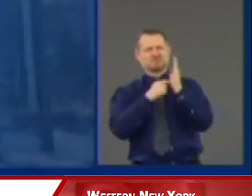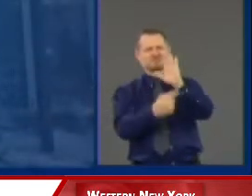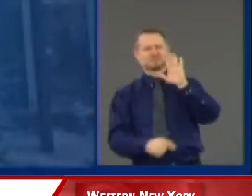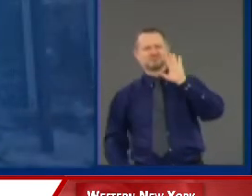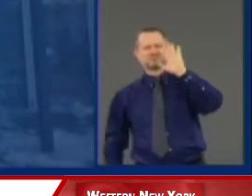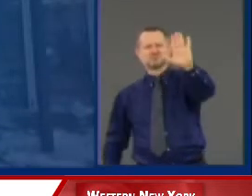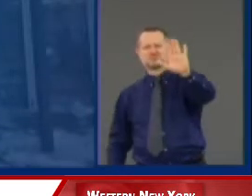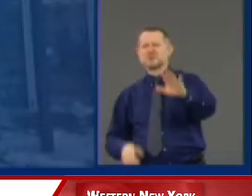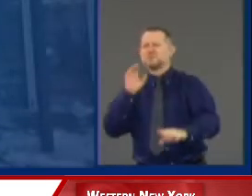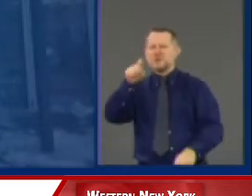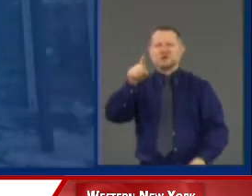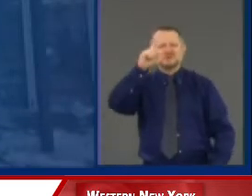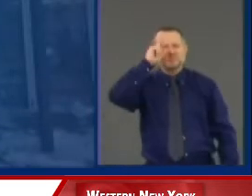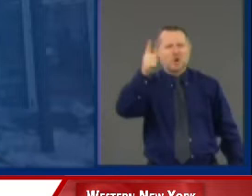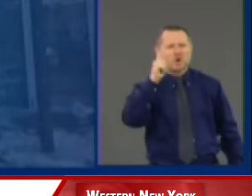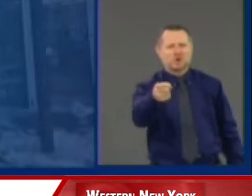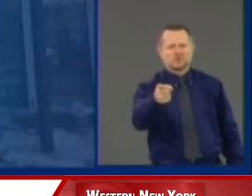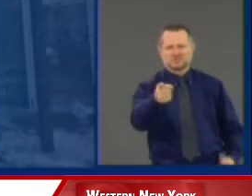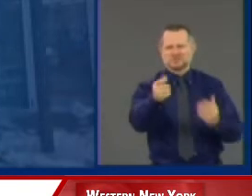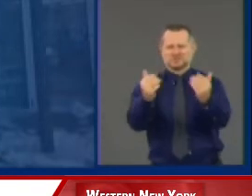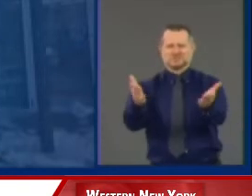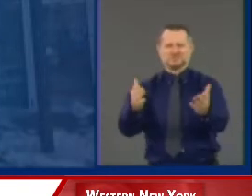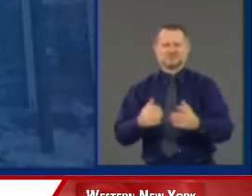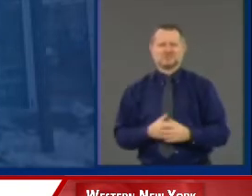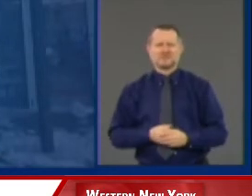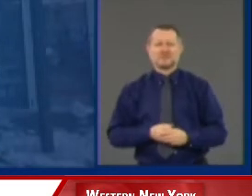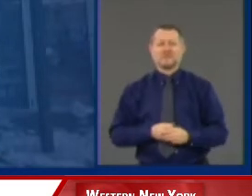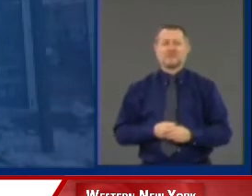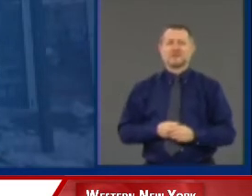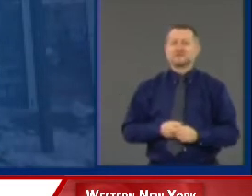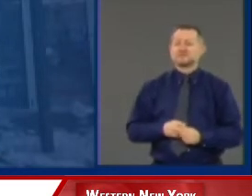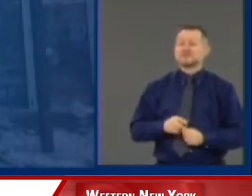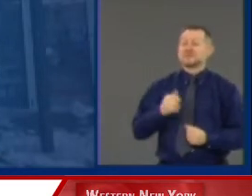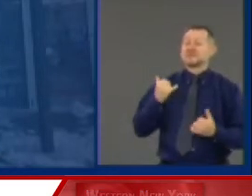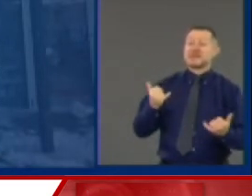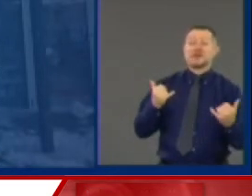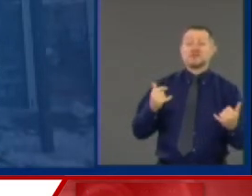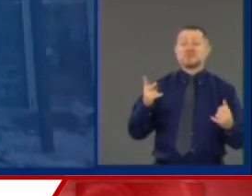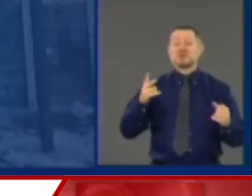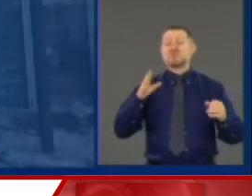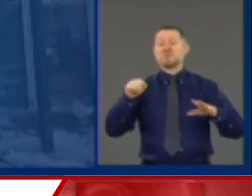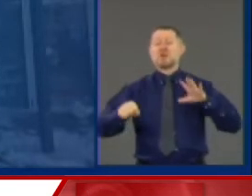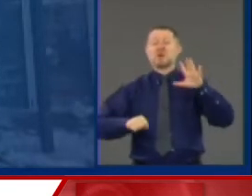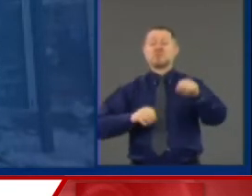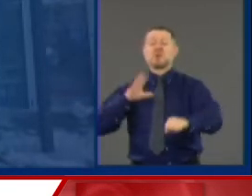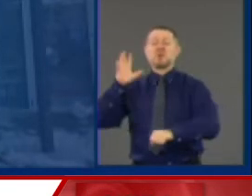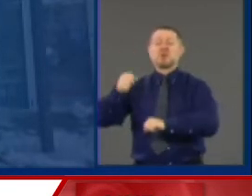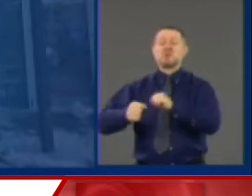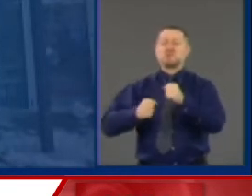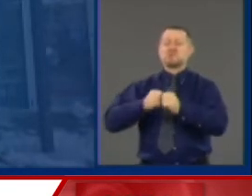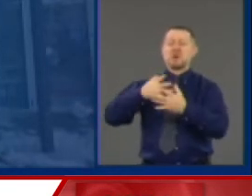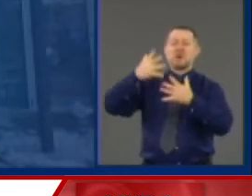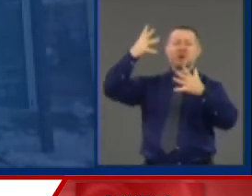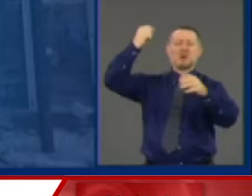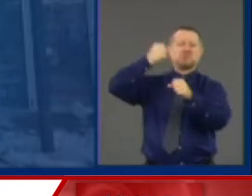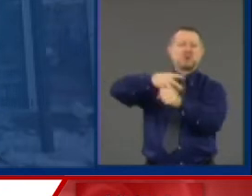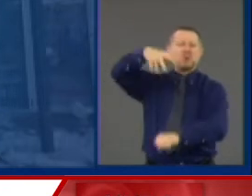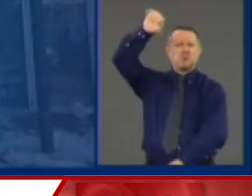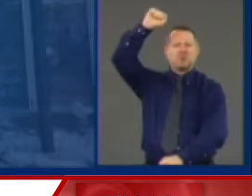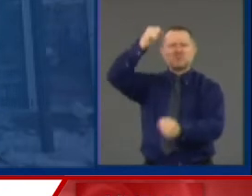in this moment. The violence in these protests obscures the